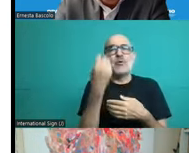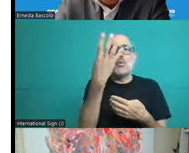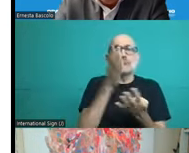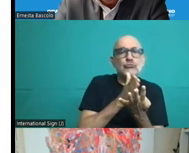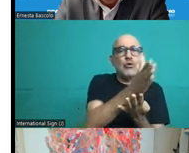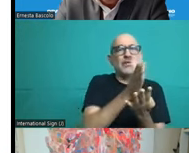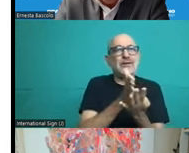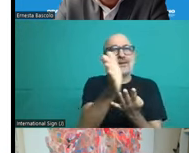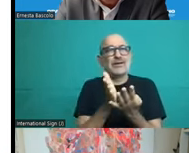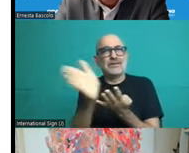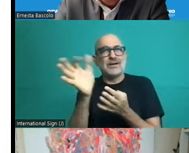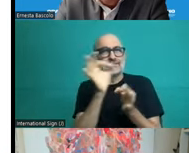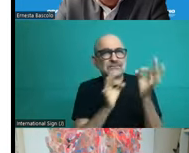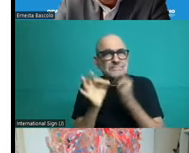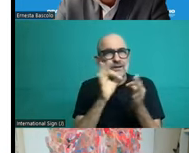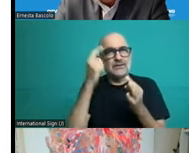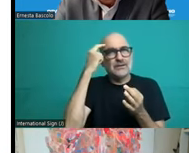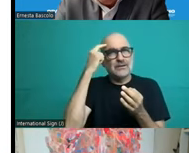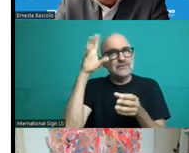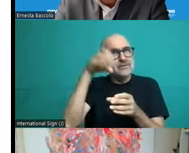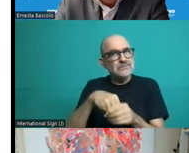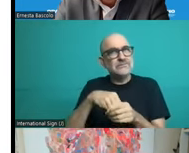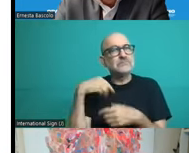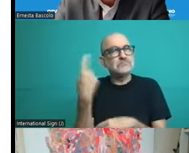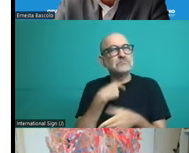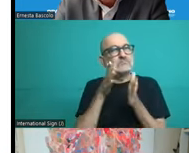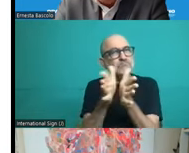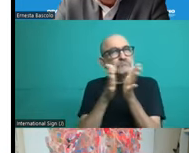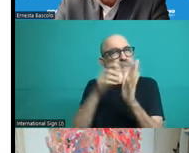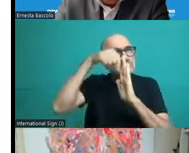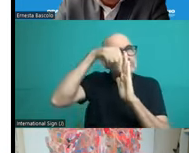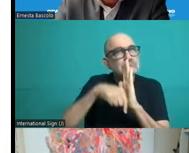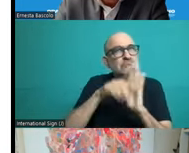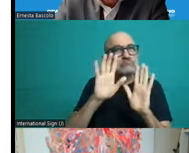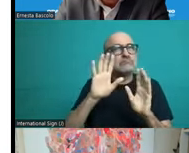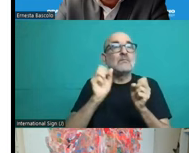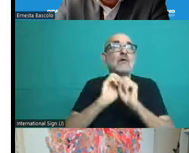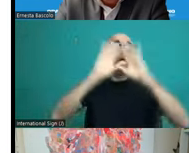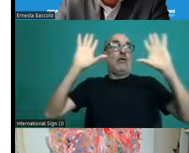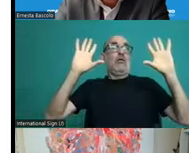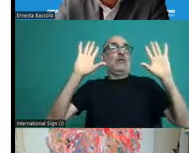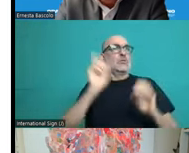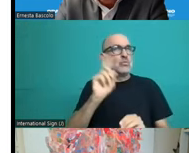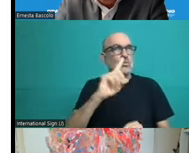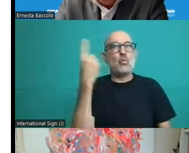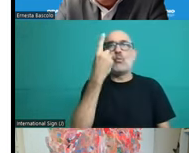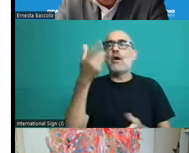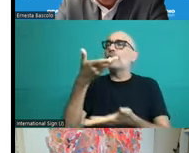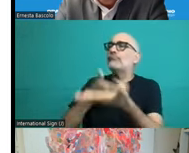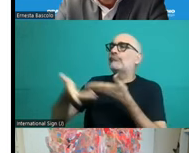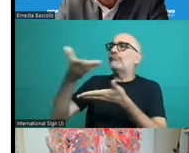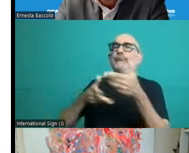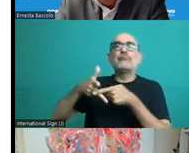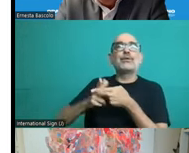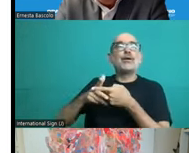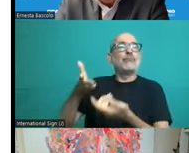talking here about a technical cooperation by the American Health Organization, but as a central access of